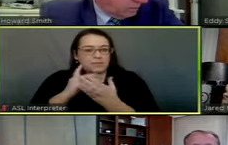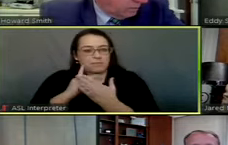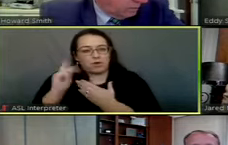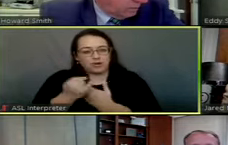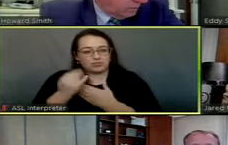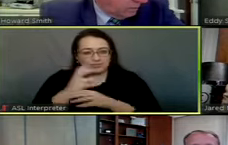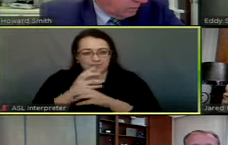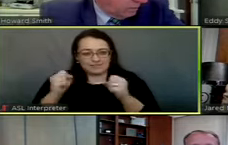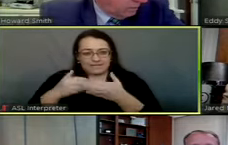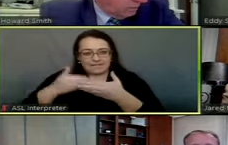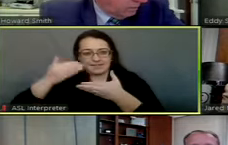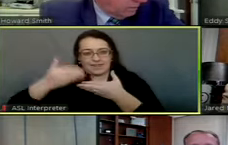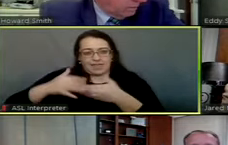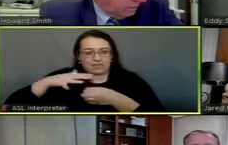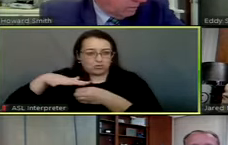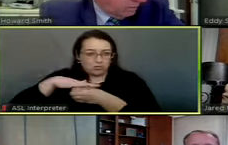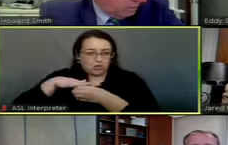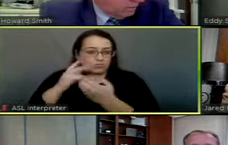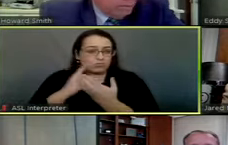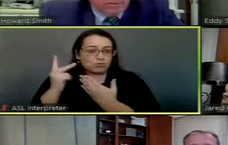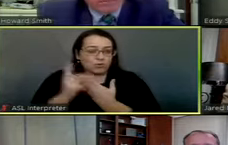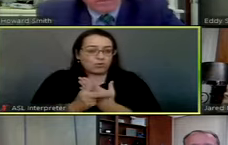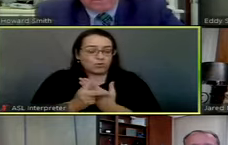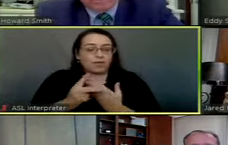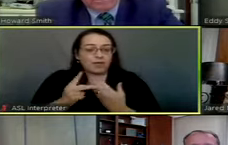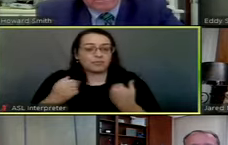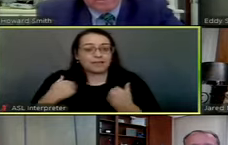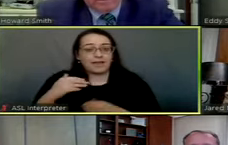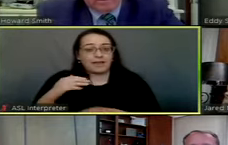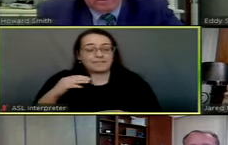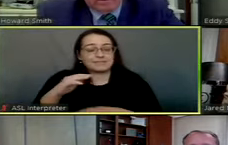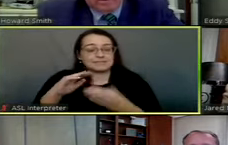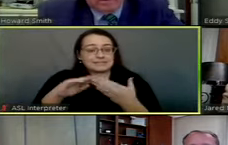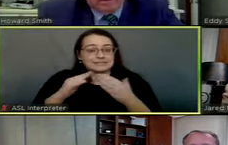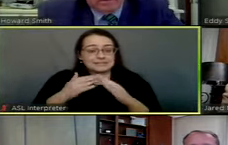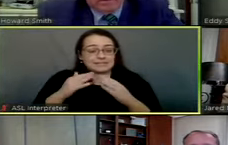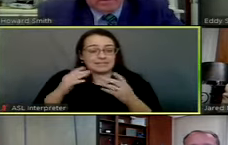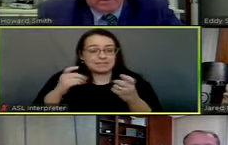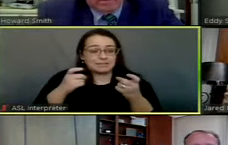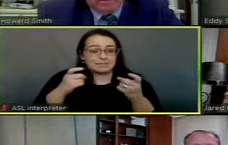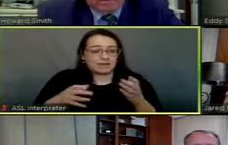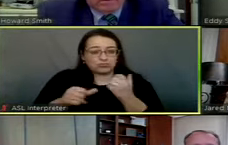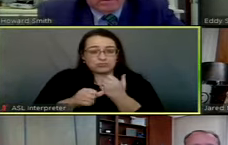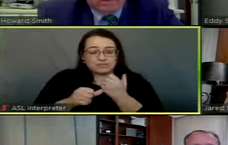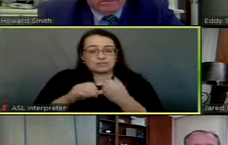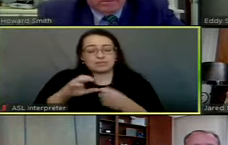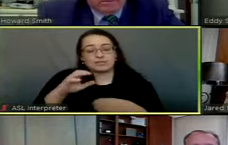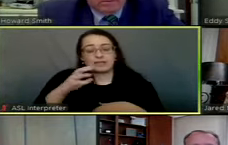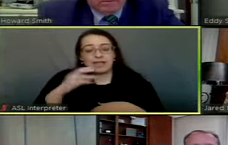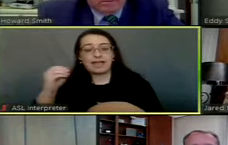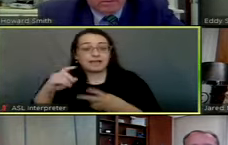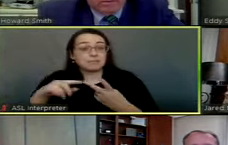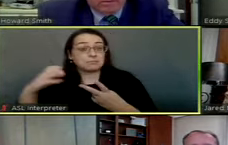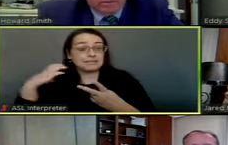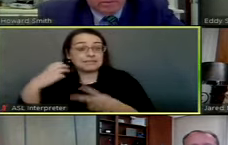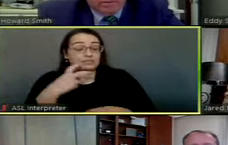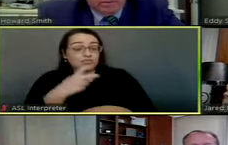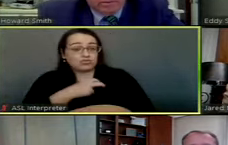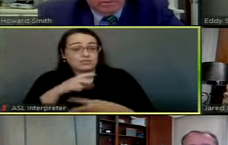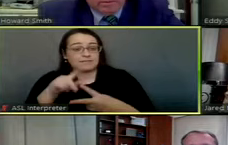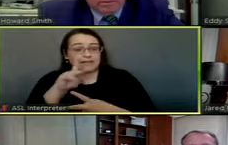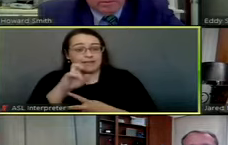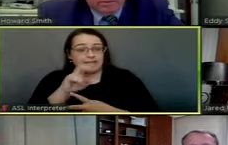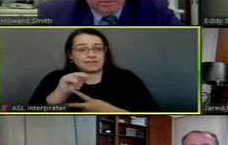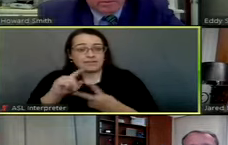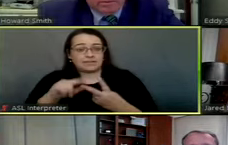safe neighborhood program. We have deputy city manager, Kevin Starbuck and police chief, Martin Birkenfeld available to